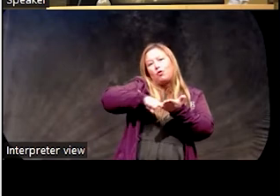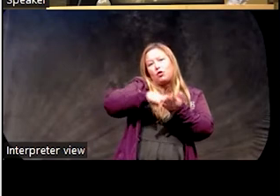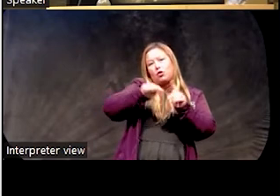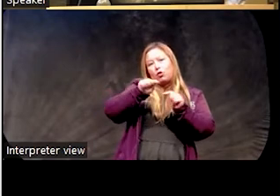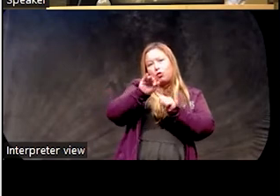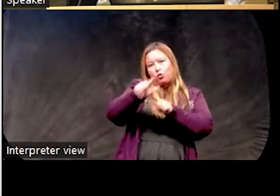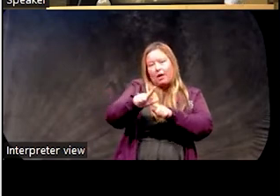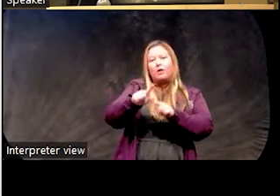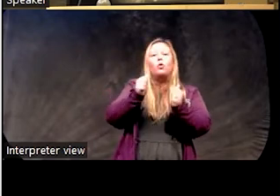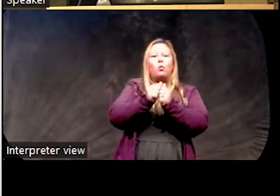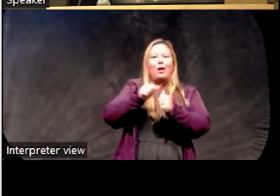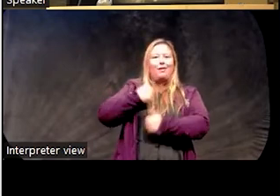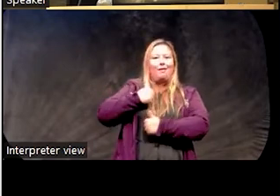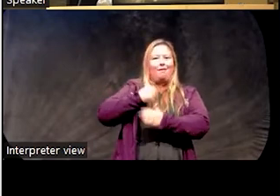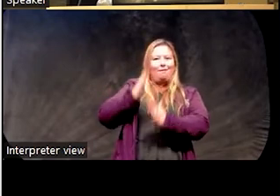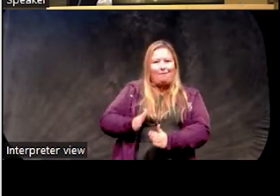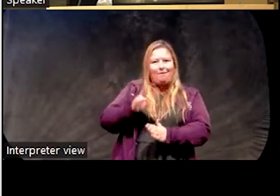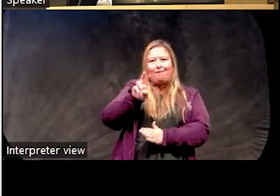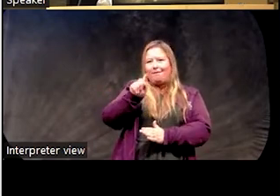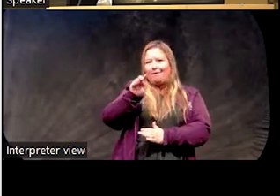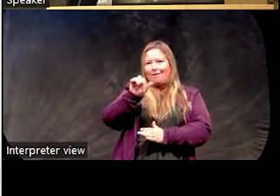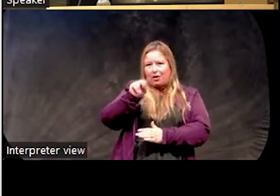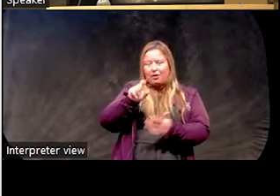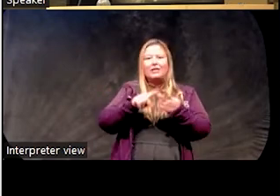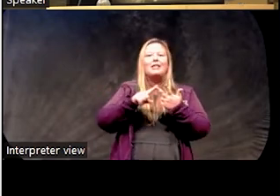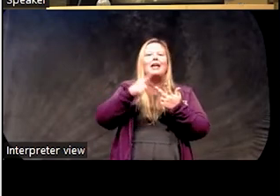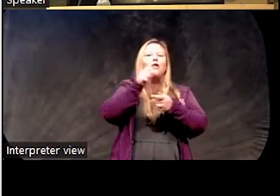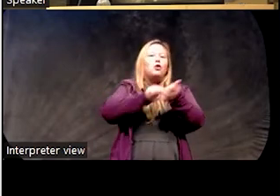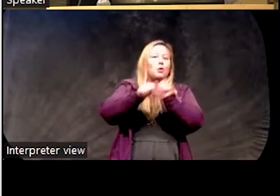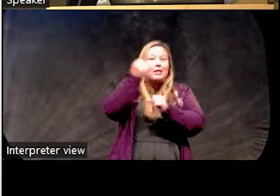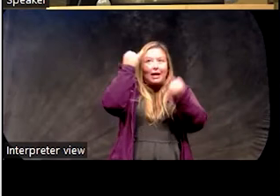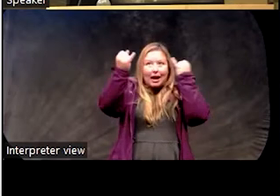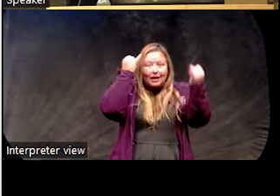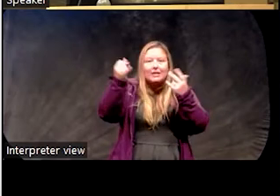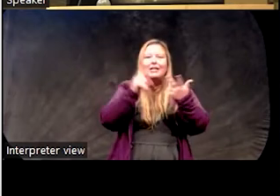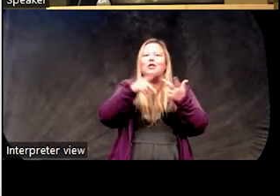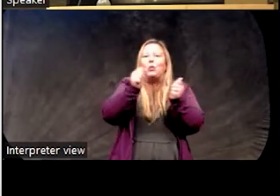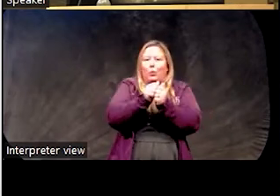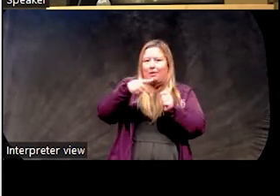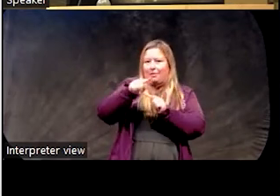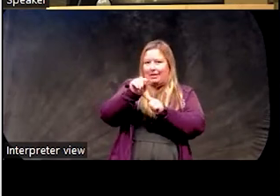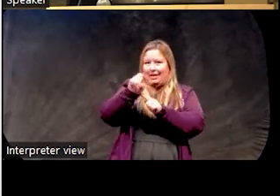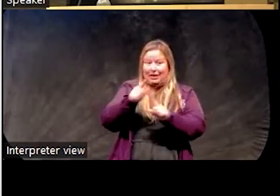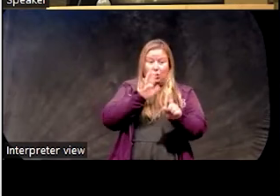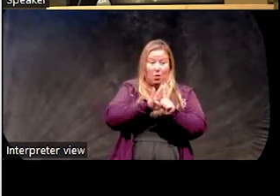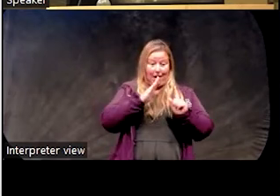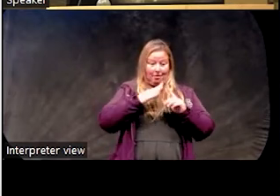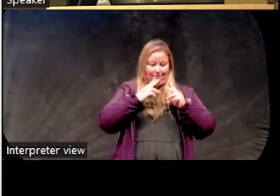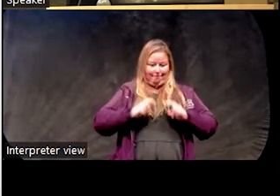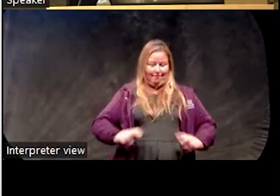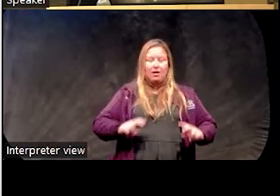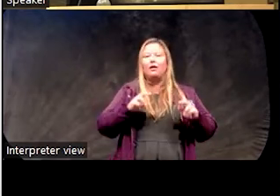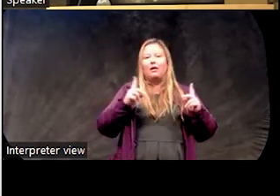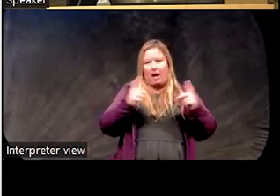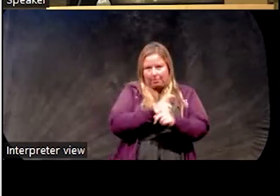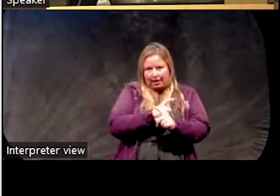had suicidal ideation as well as either depression or PTSD, so fairly complex folks. What you're looking at is light bars.